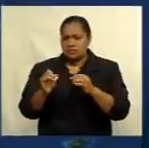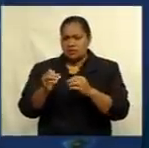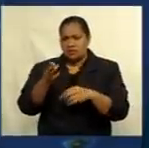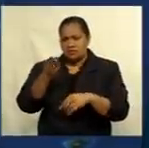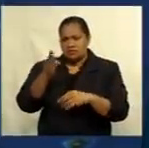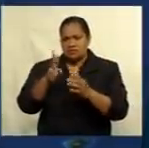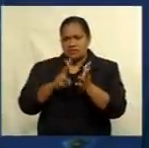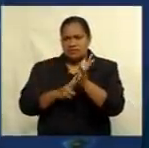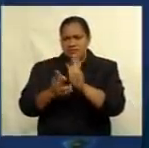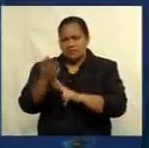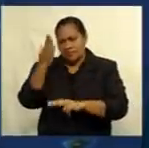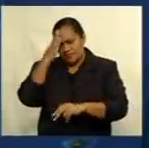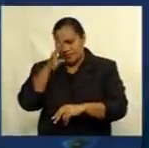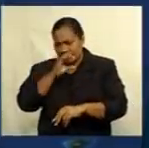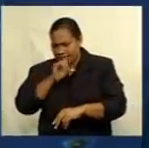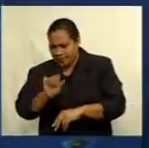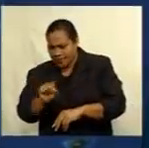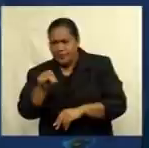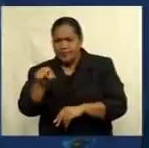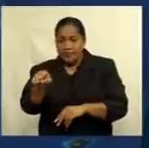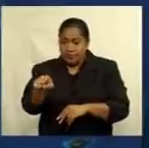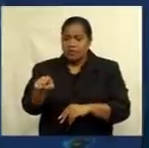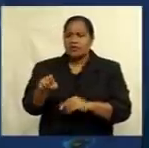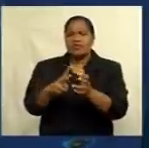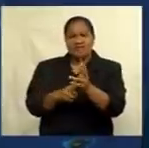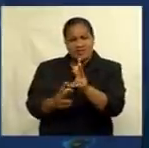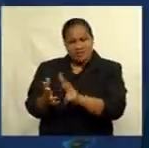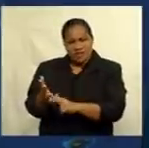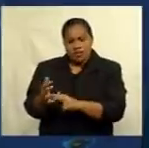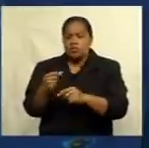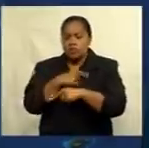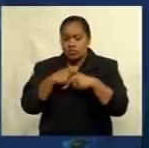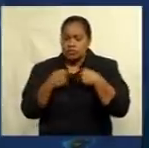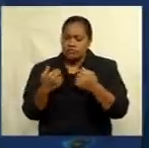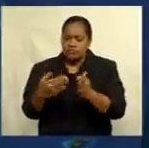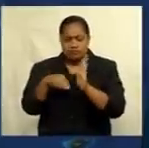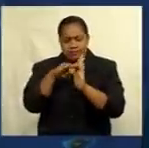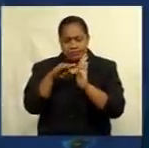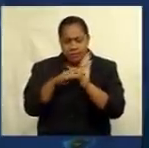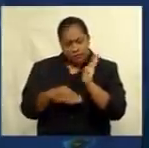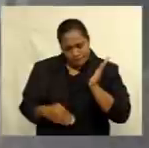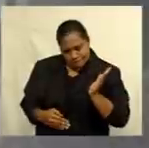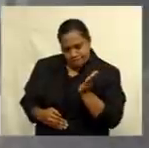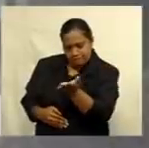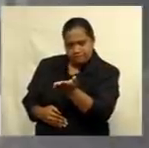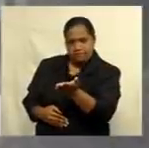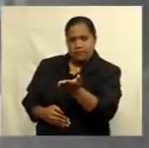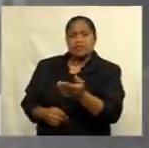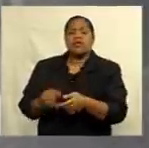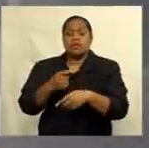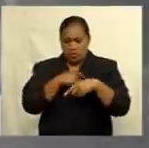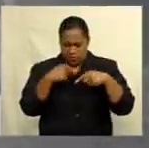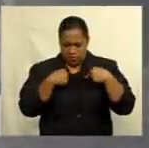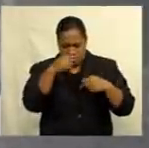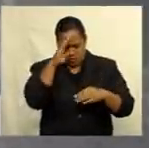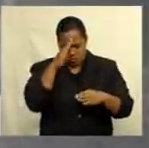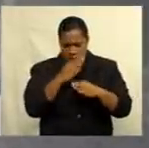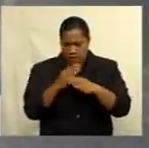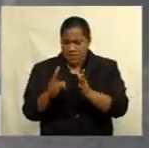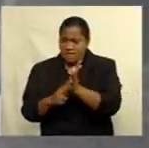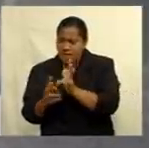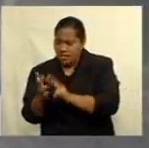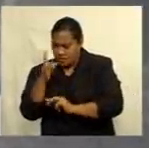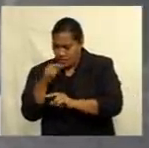in regards to this and we hope that our villages are notified